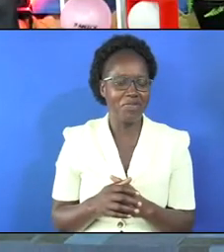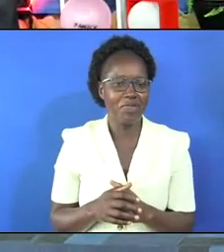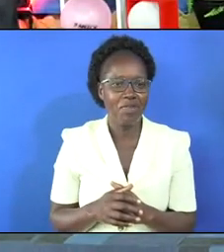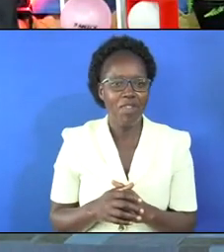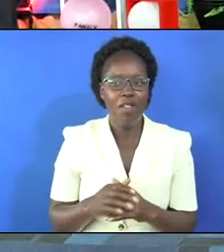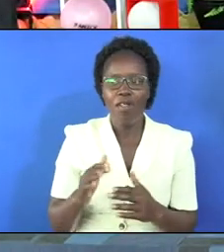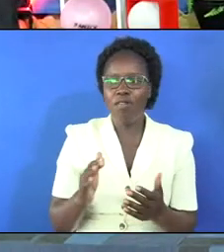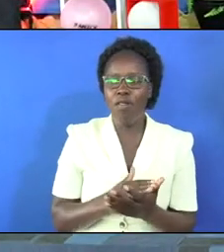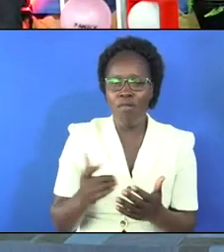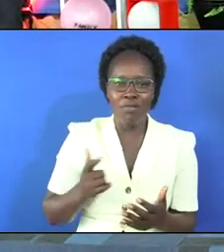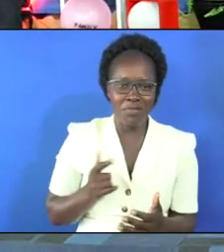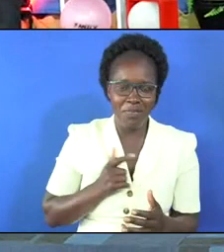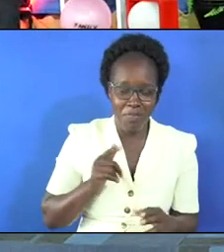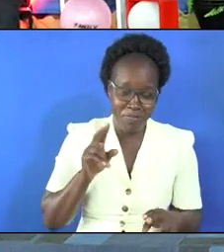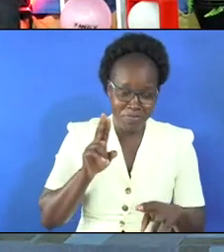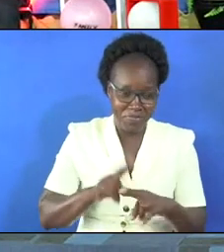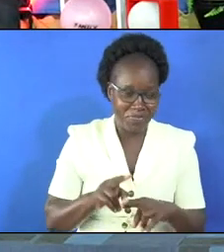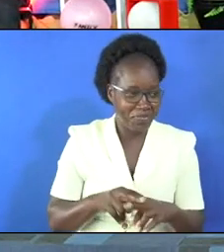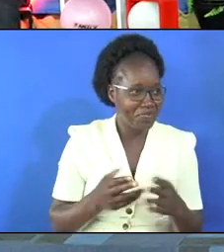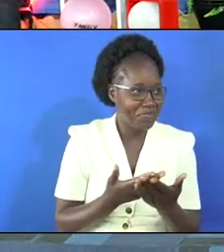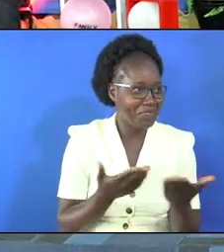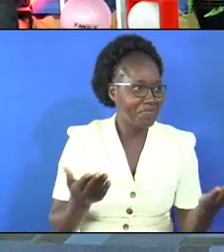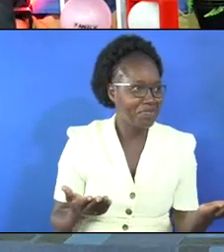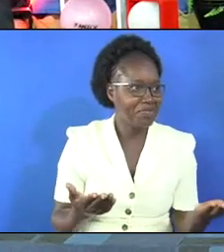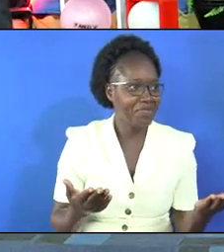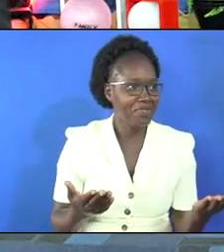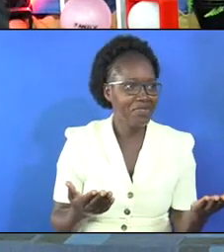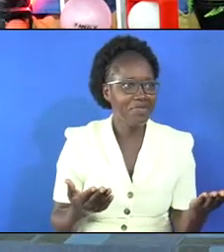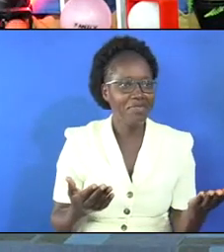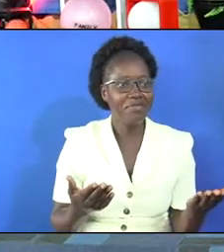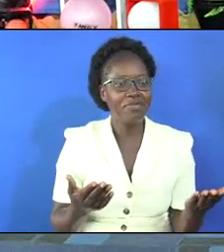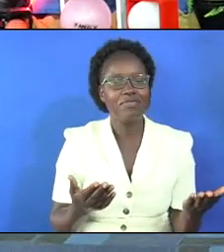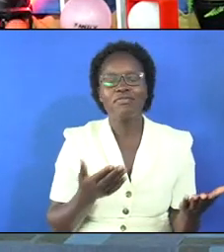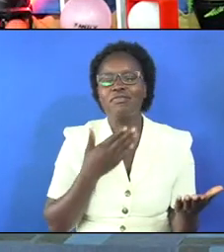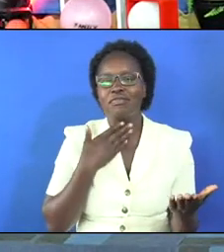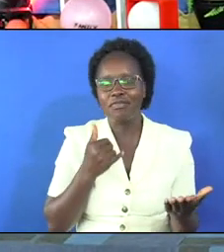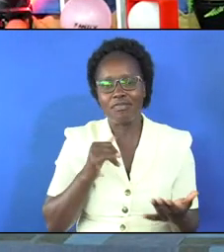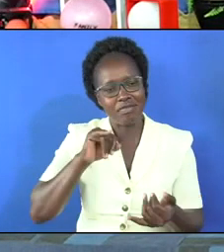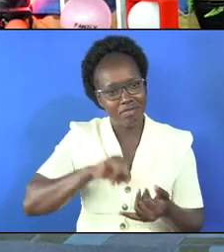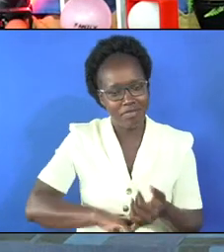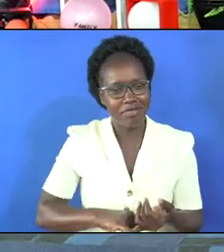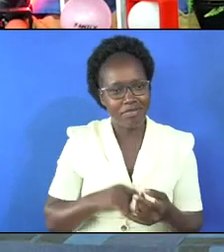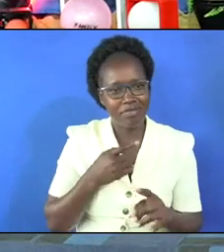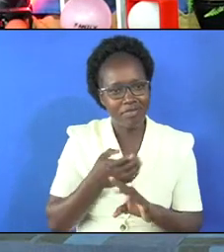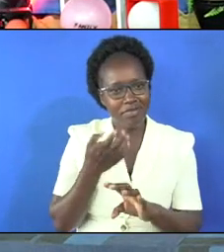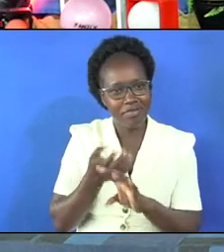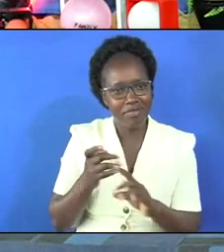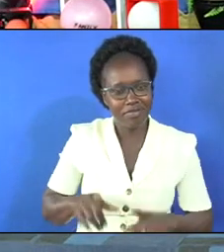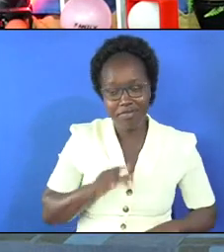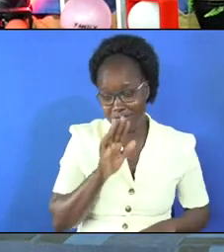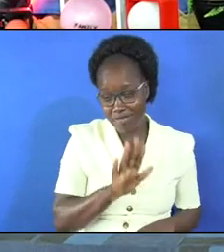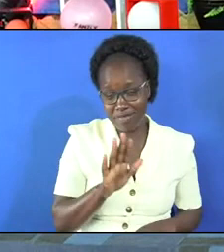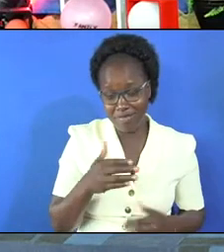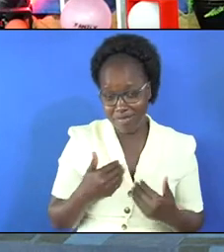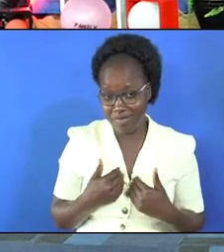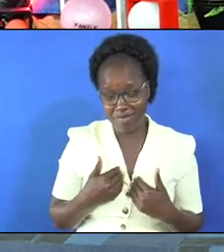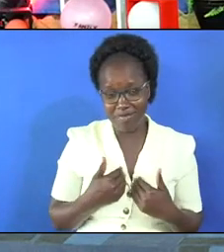some ladies are seated here they really wanted to get married but there are stones in their lives